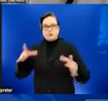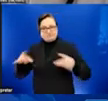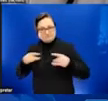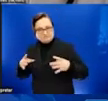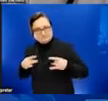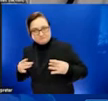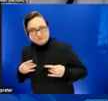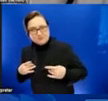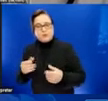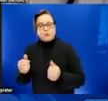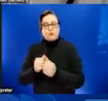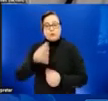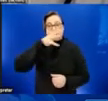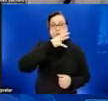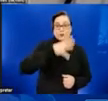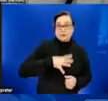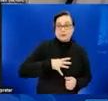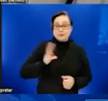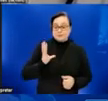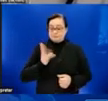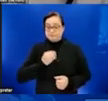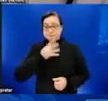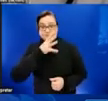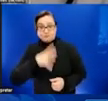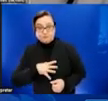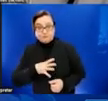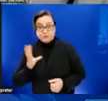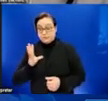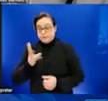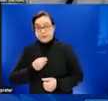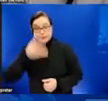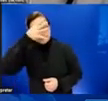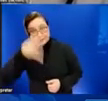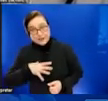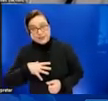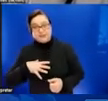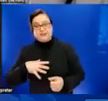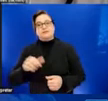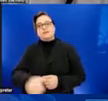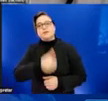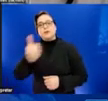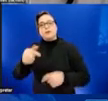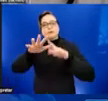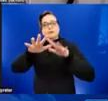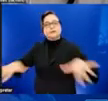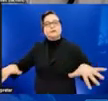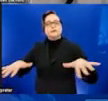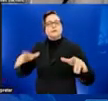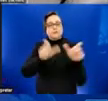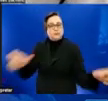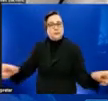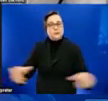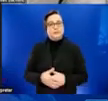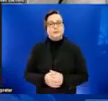transgender men, as well as gender diverse persons. Public health must continue to follow the data where it leads us